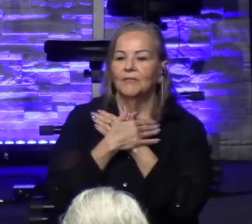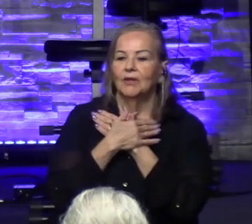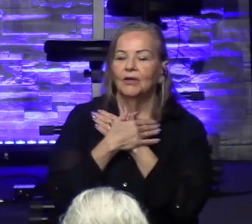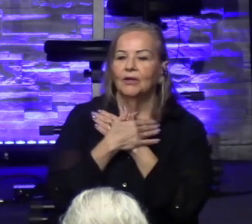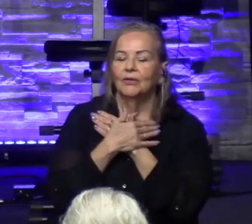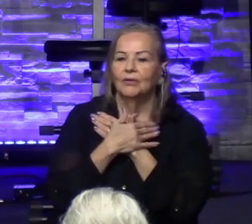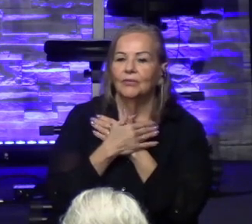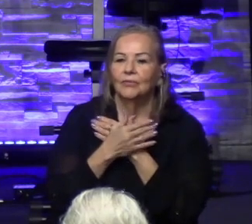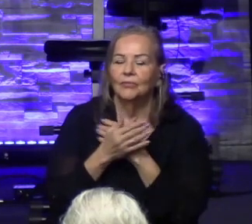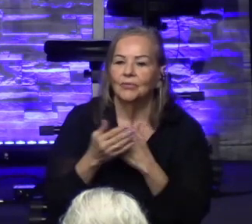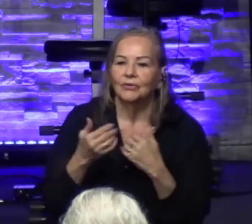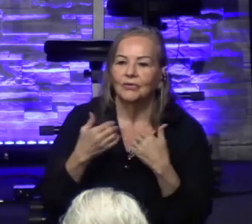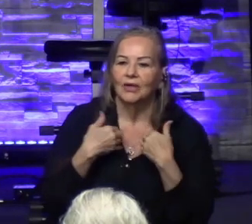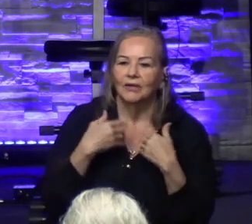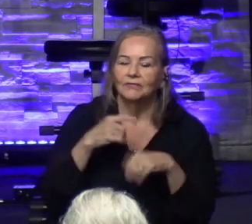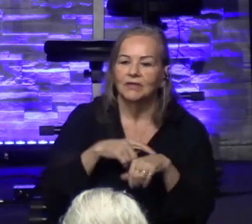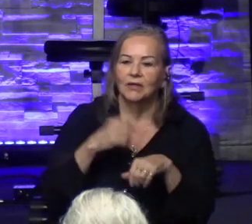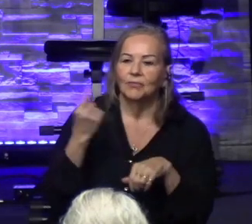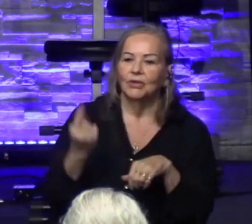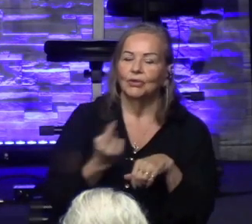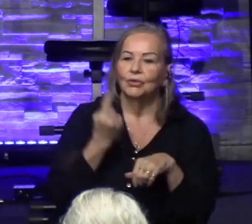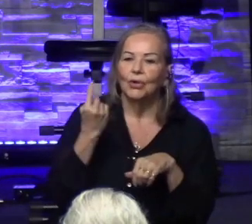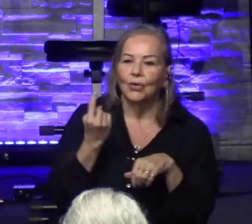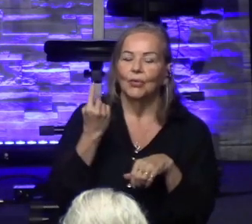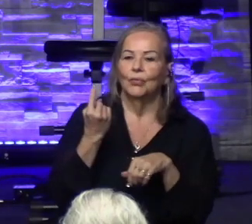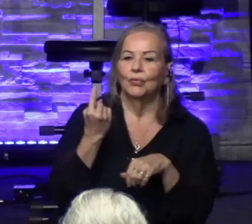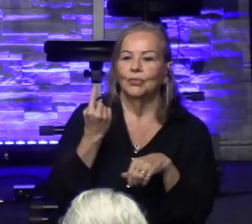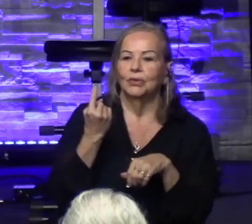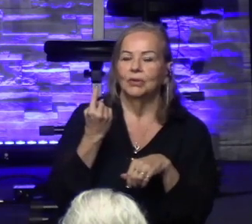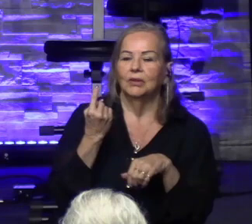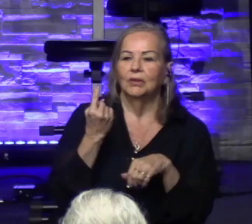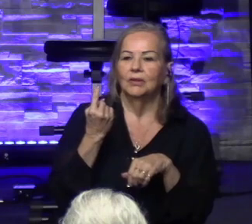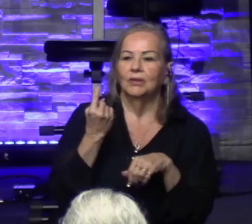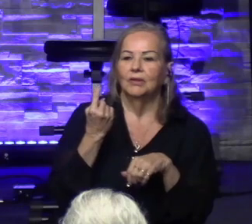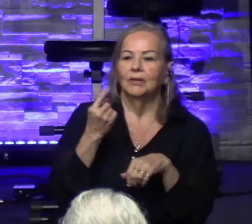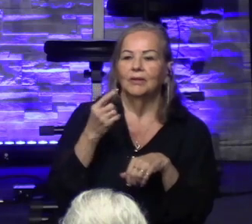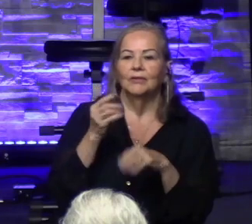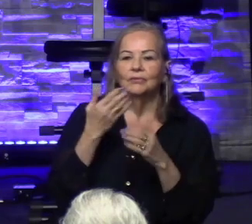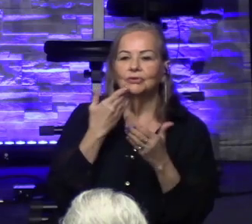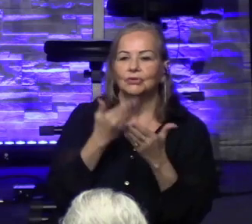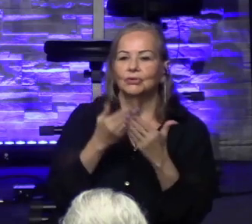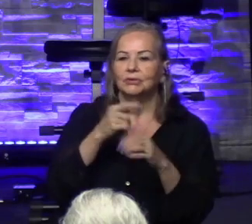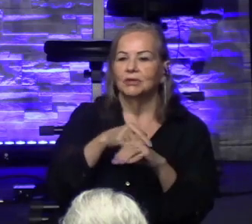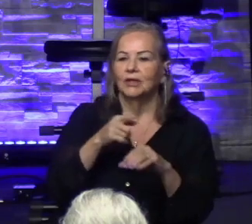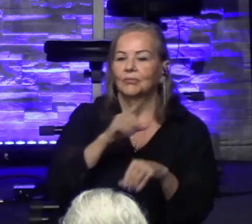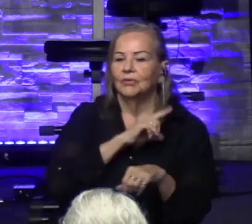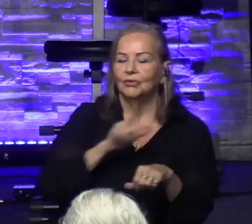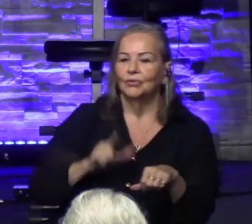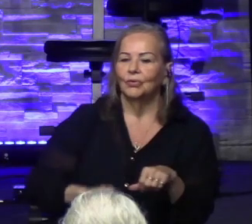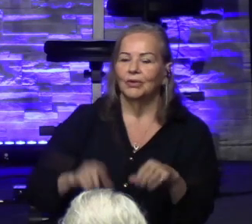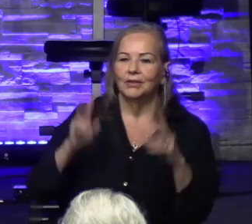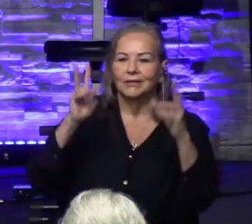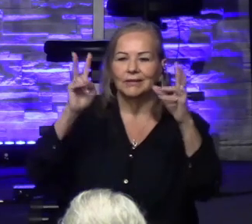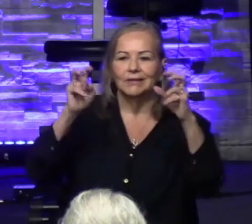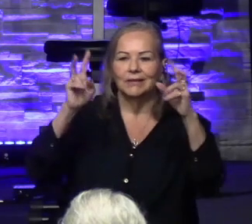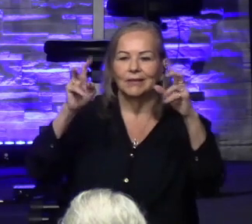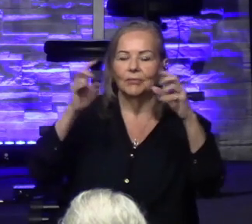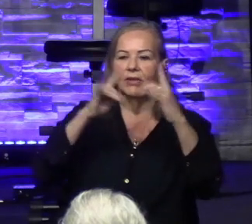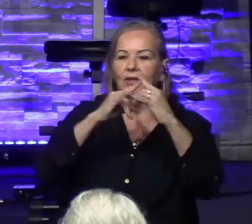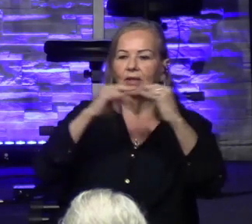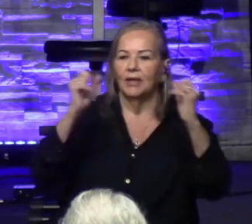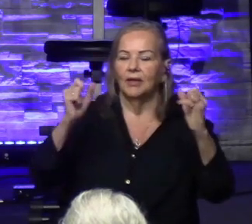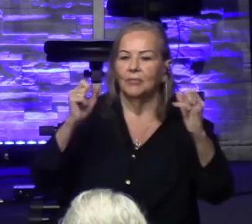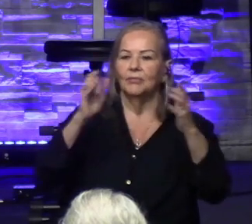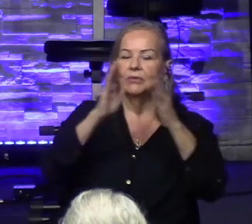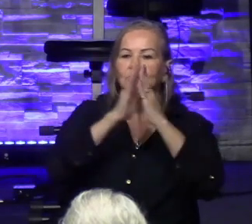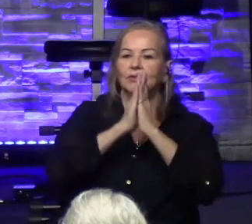time alone by ourselves in the wilderness, and we just spent time with the Lord. And the main theme of the camp was a prayer